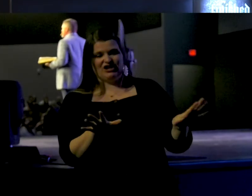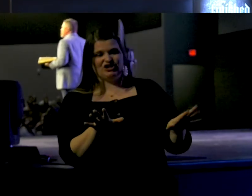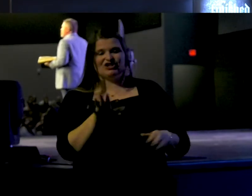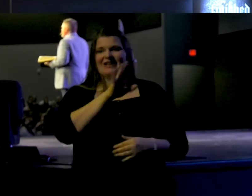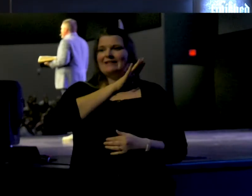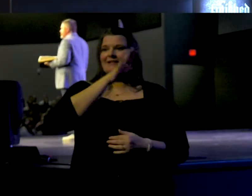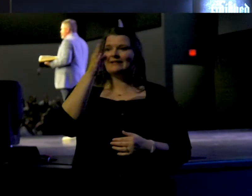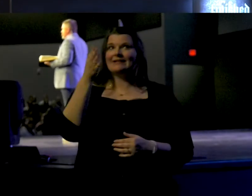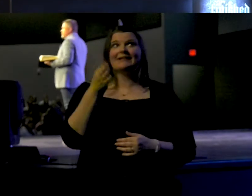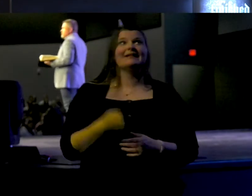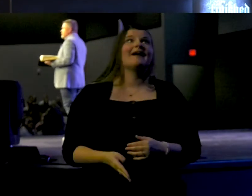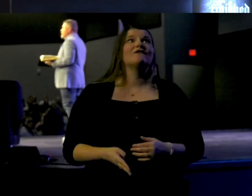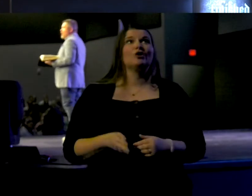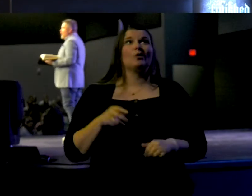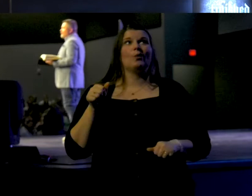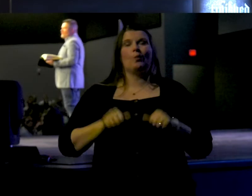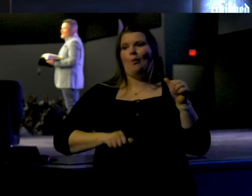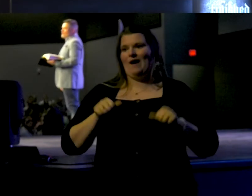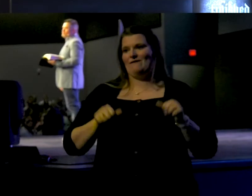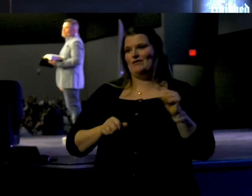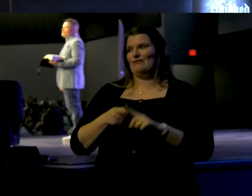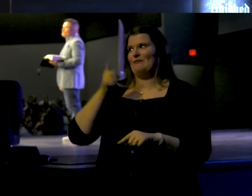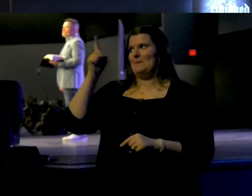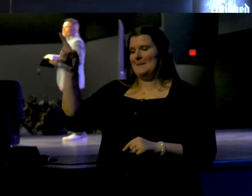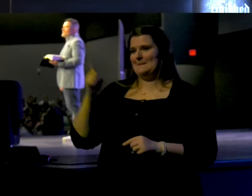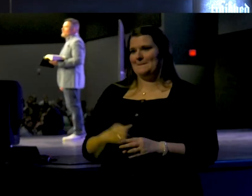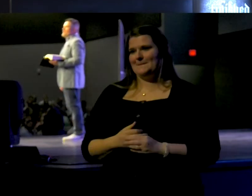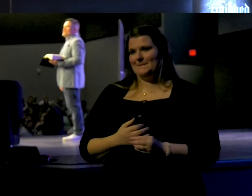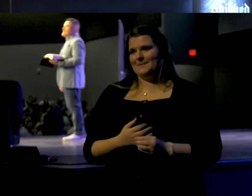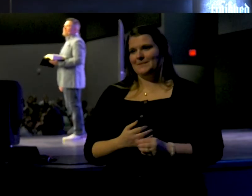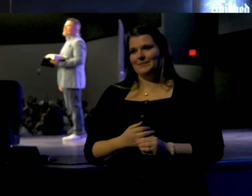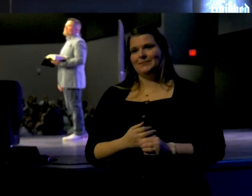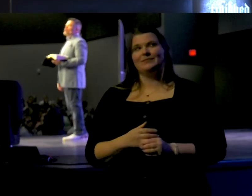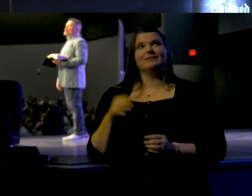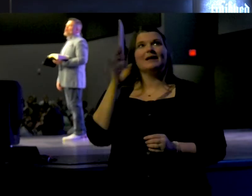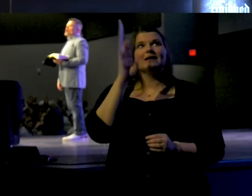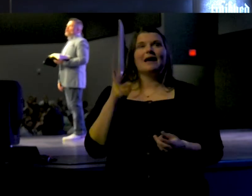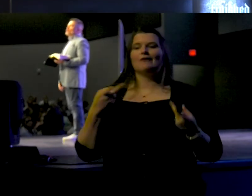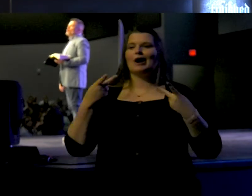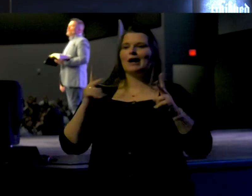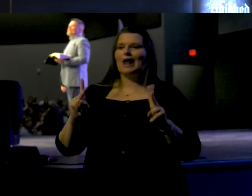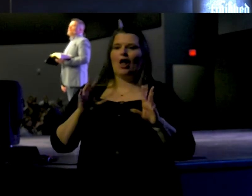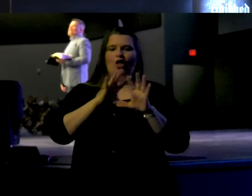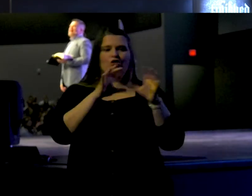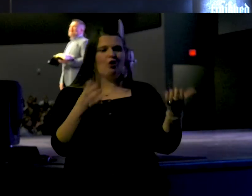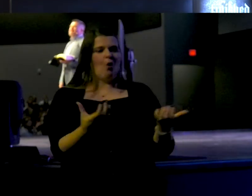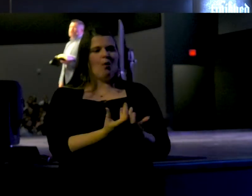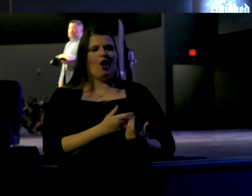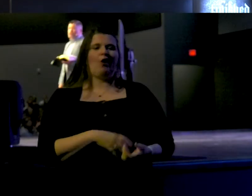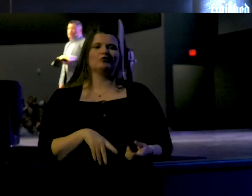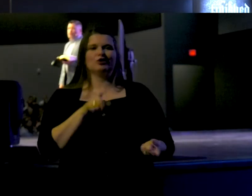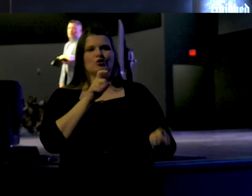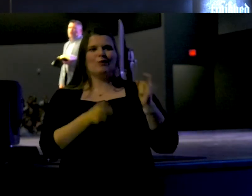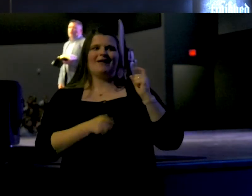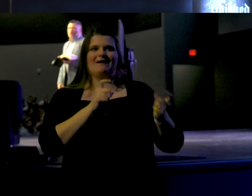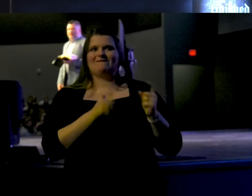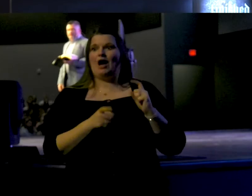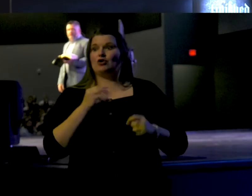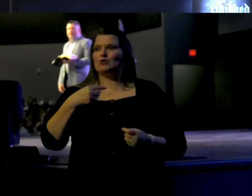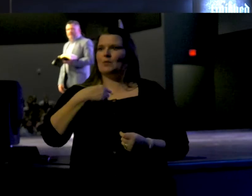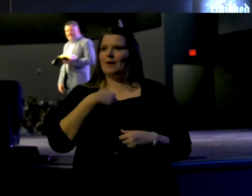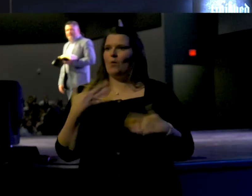never waver off of him. Never let the world redefine to you